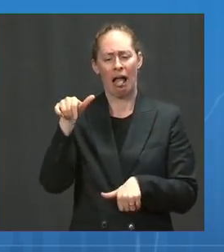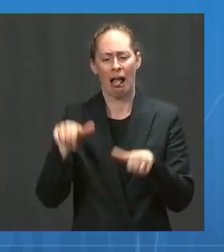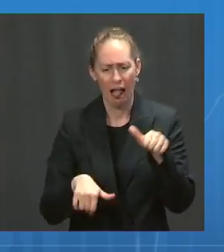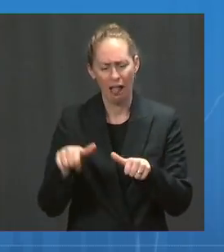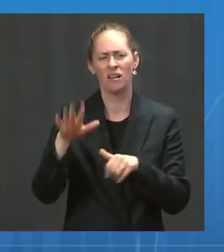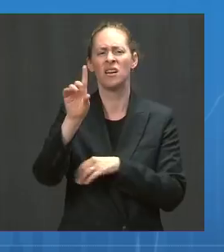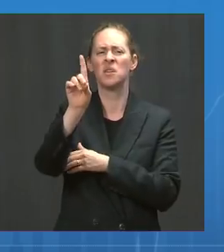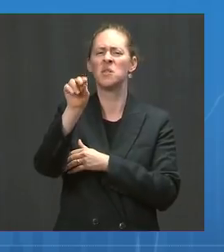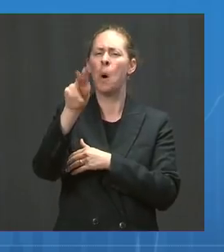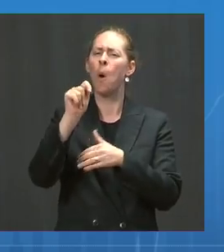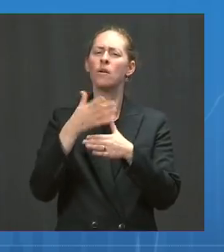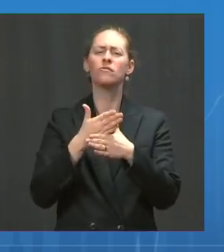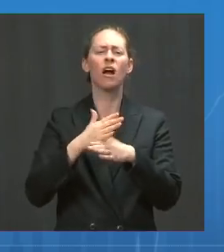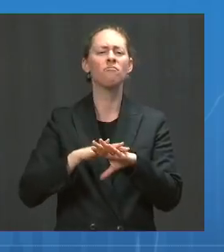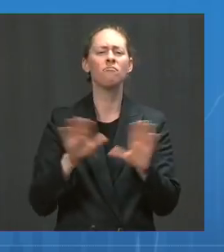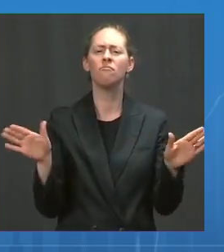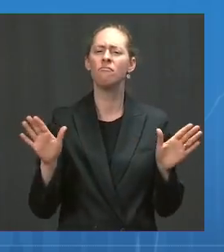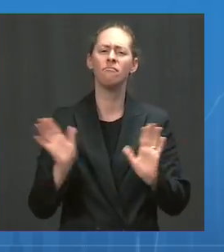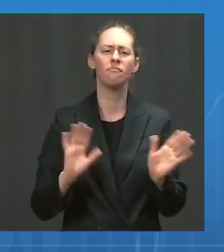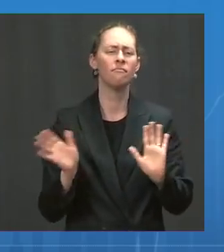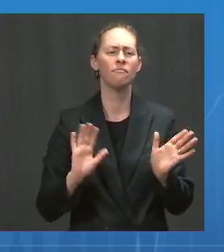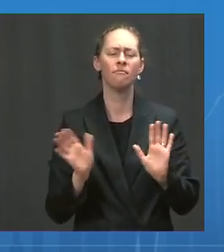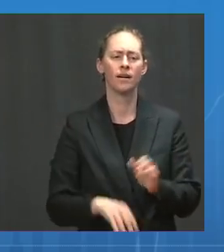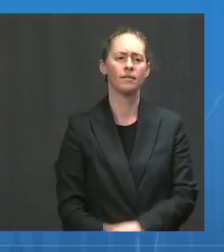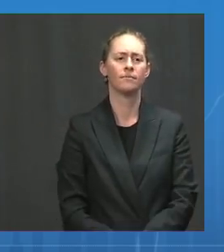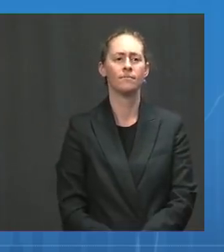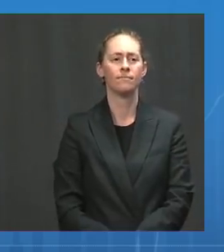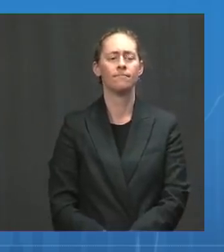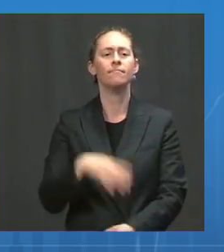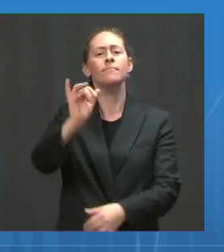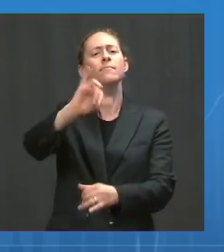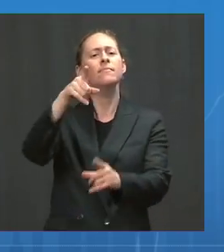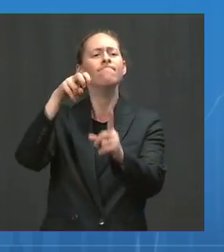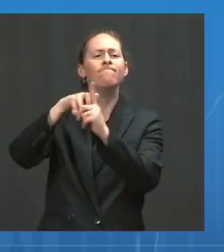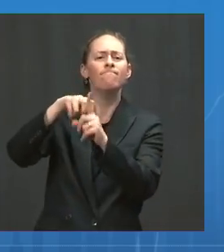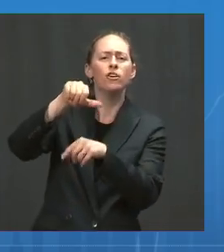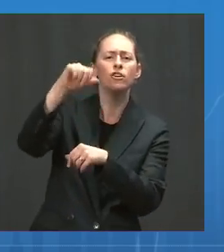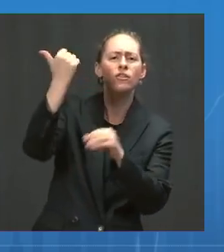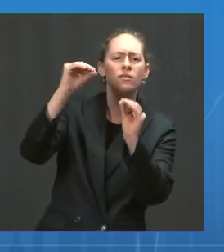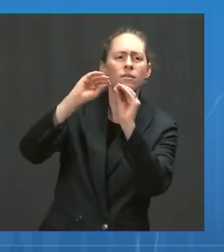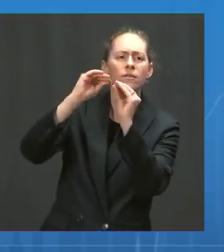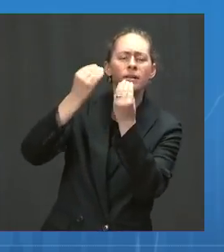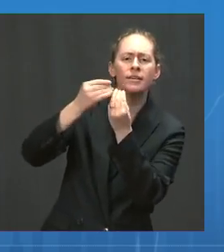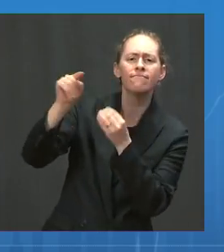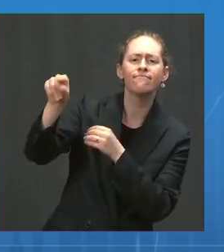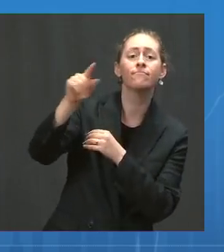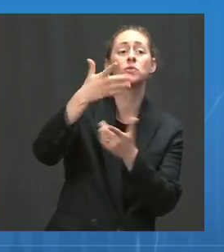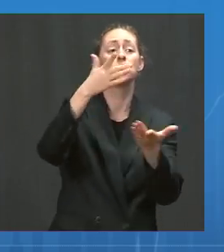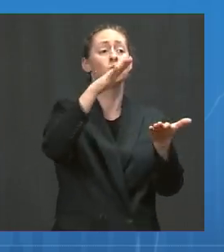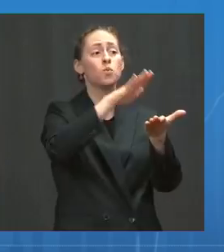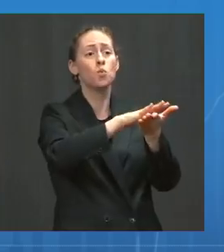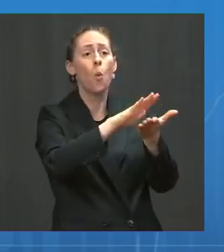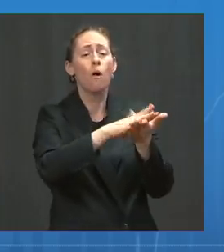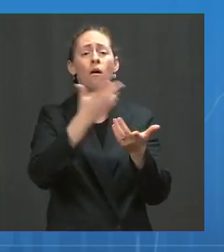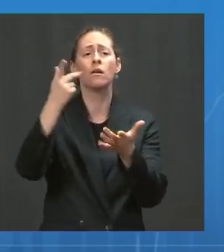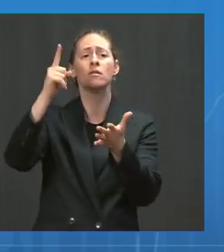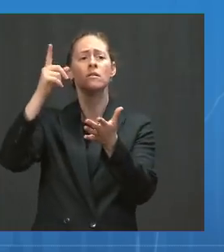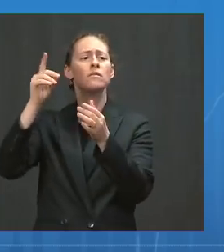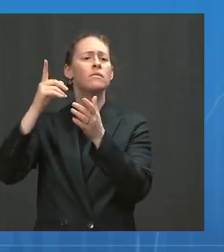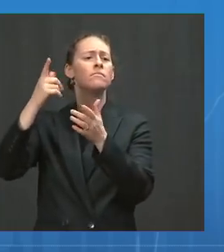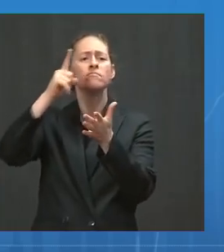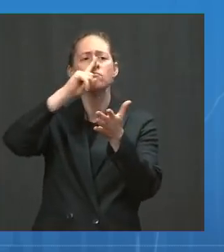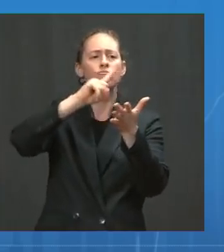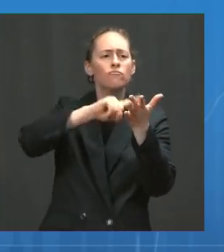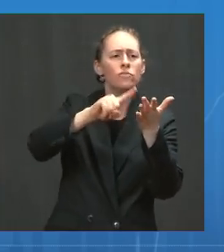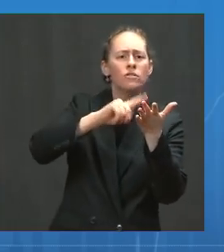asking other organizations to do their part in every sector, from health and education, to research and journalism, to philanthropy and